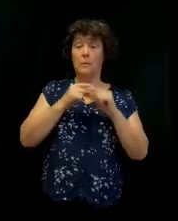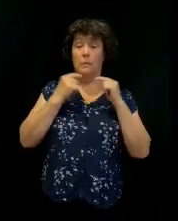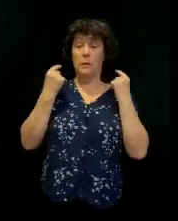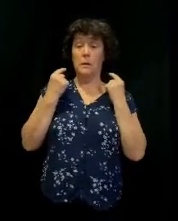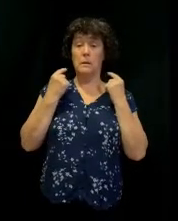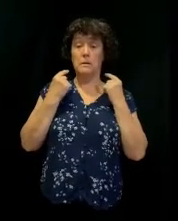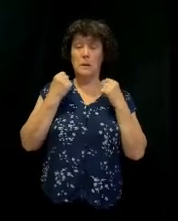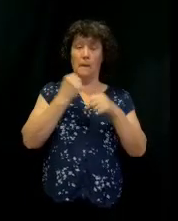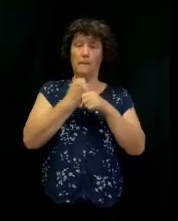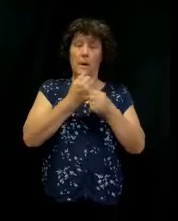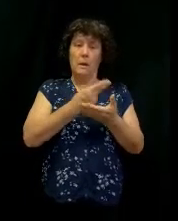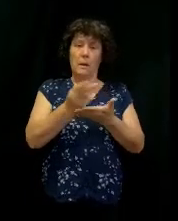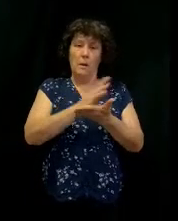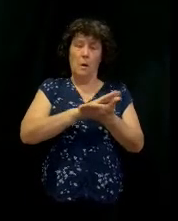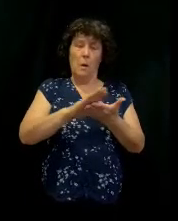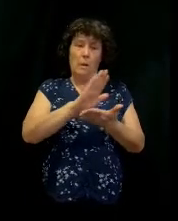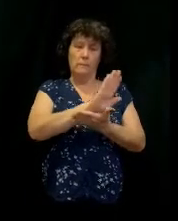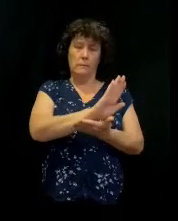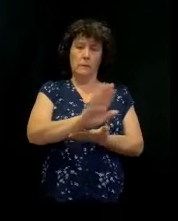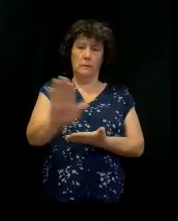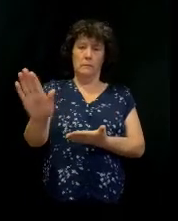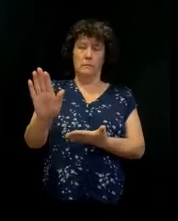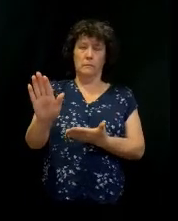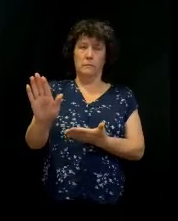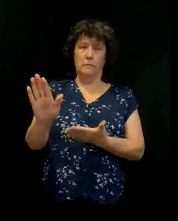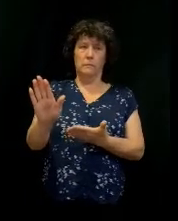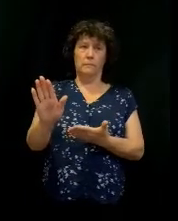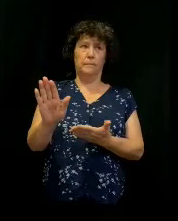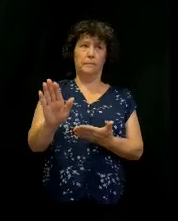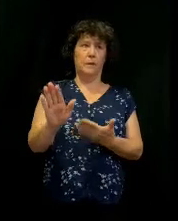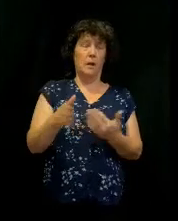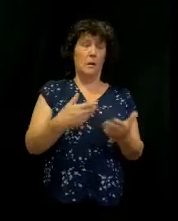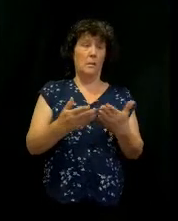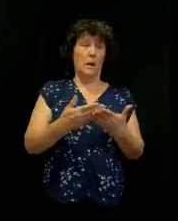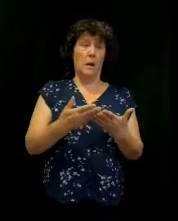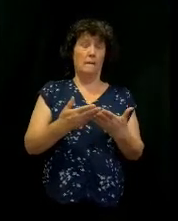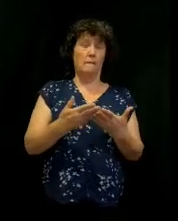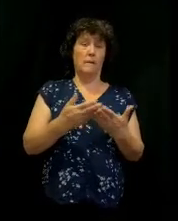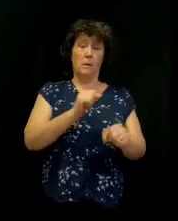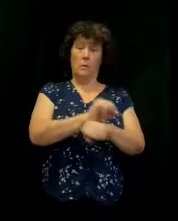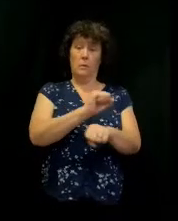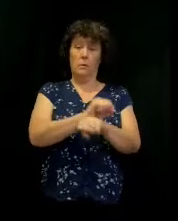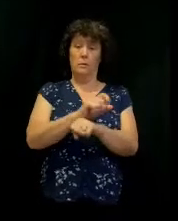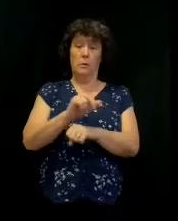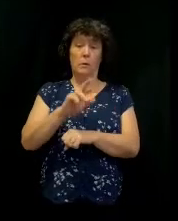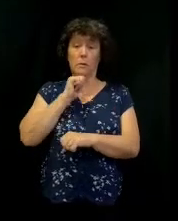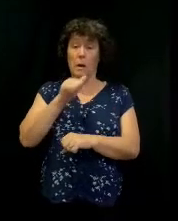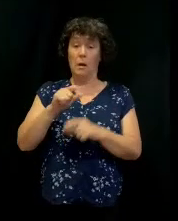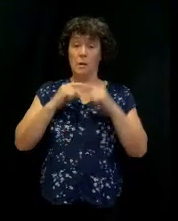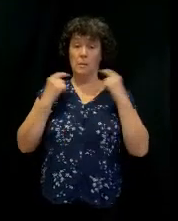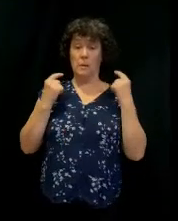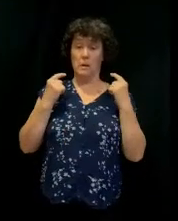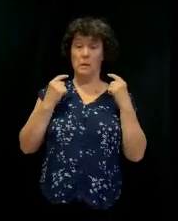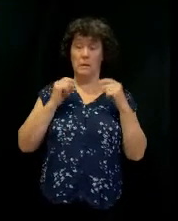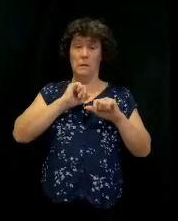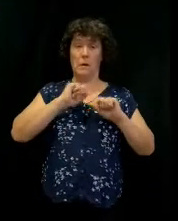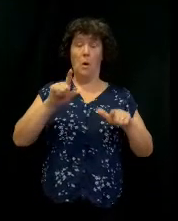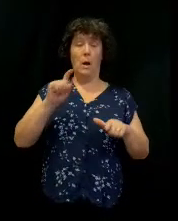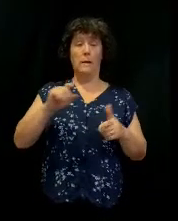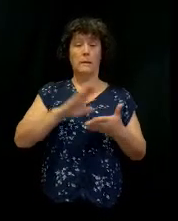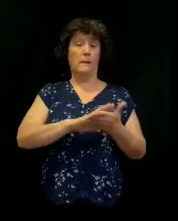themselves without keeping in their division, or what means, no matter if they were on duty or not to be a priest, they all sanctified themselves.